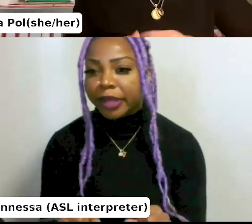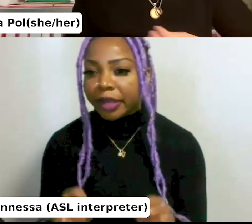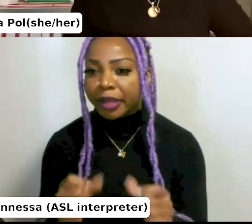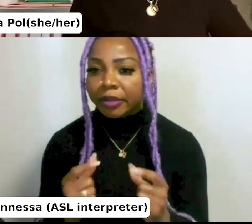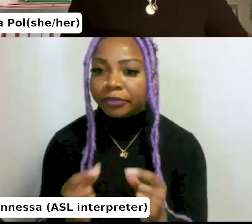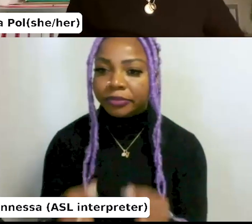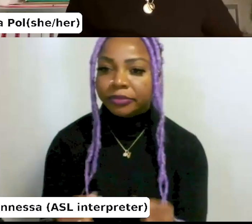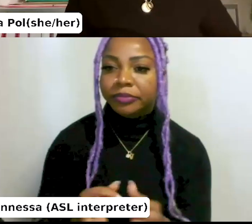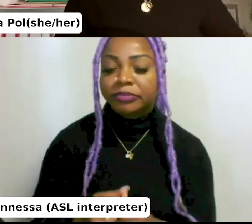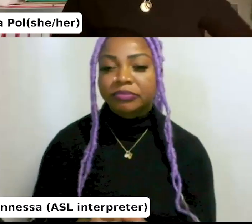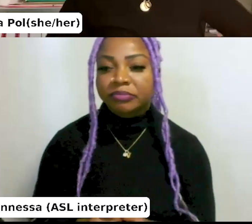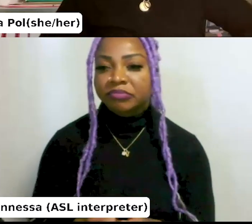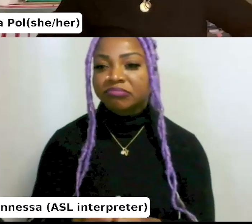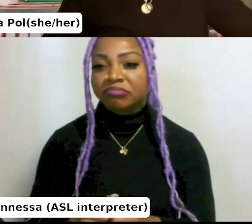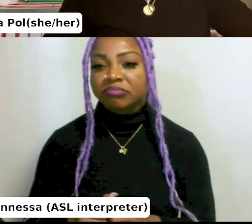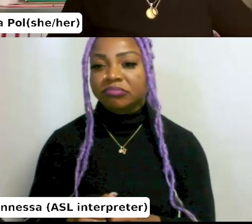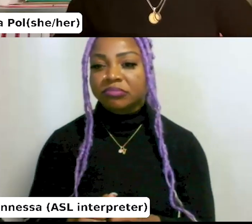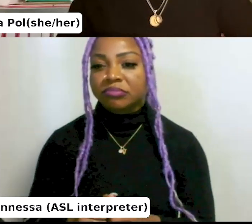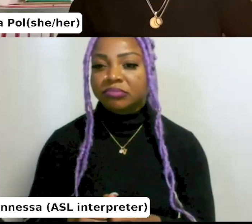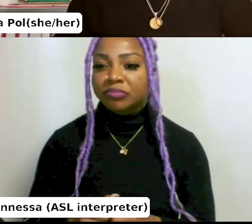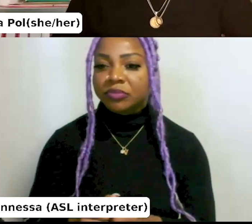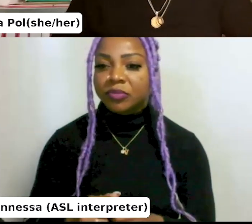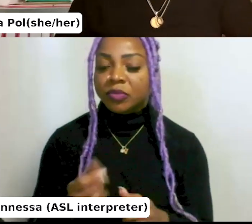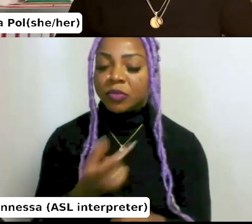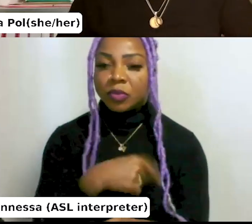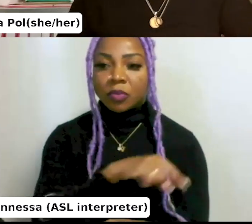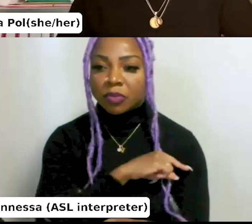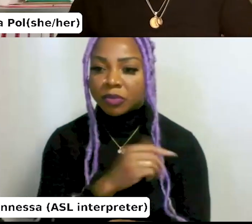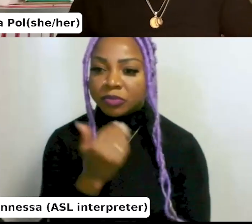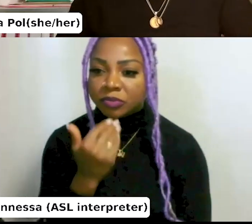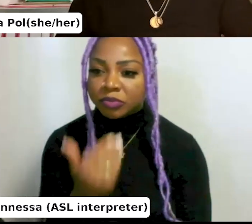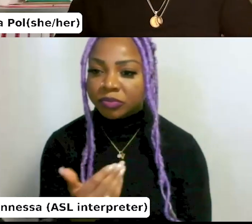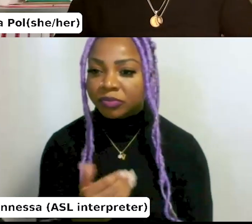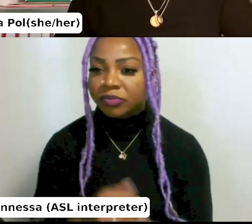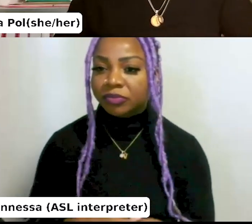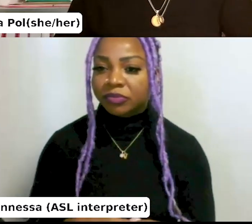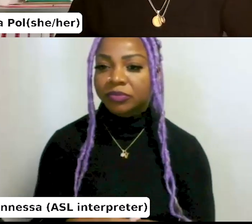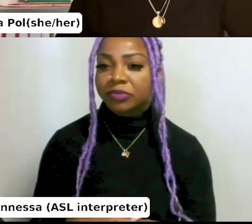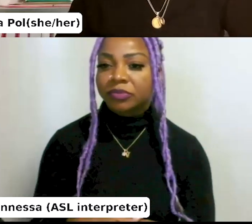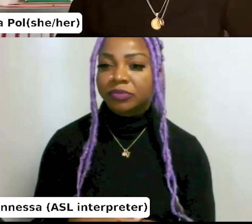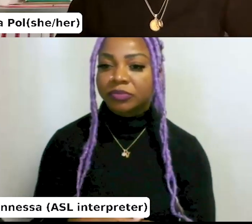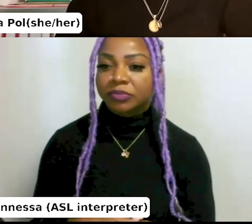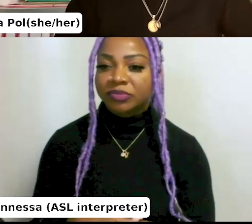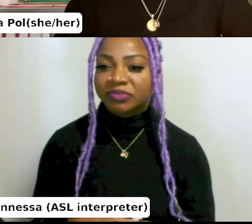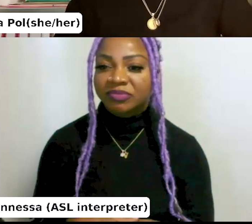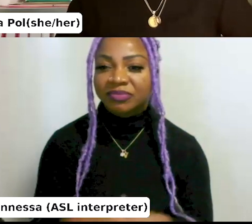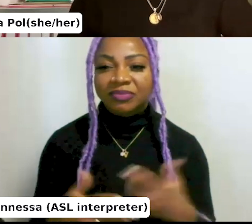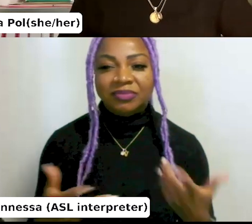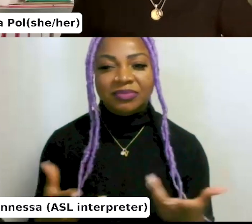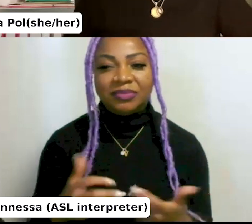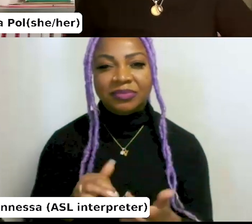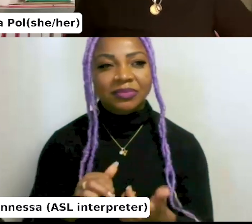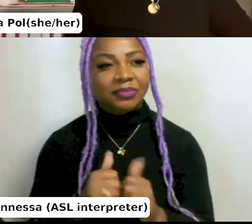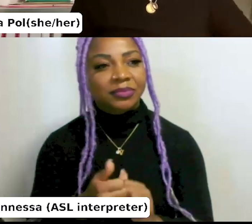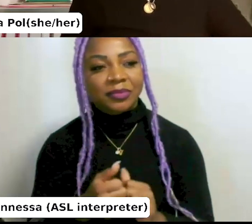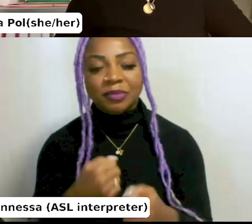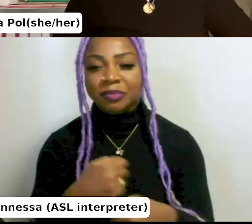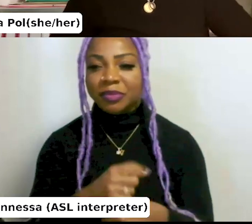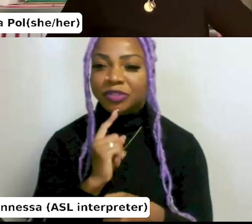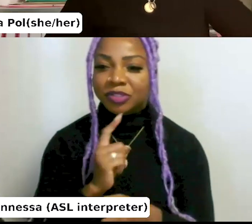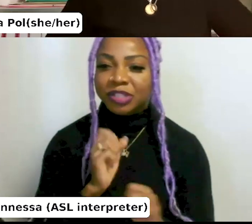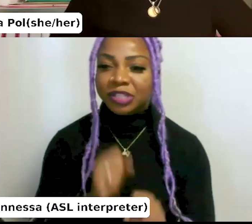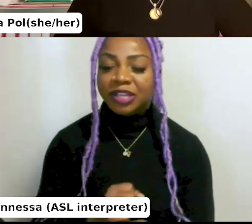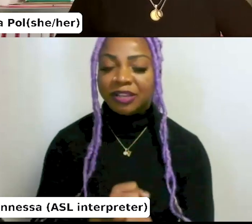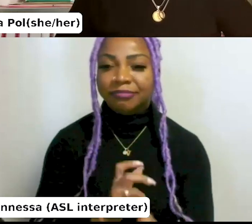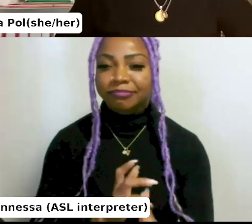yeah, how does it fit in sort of the ecology of, uh, um, of the book trade, I suppose. So that's something that we're